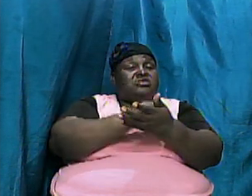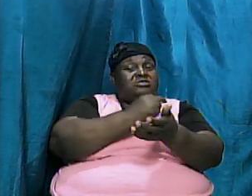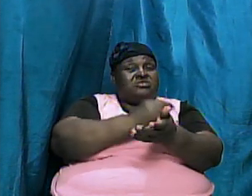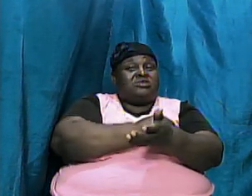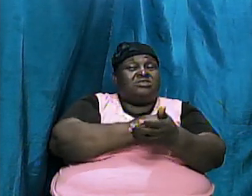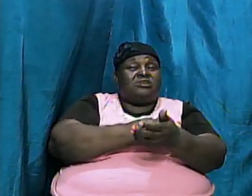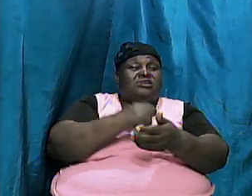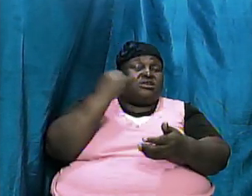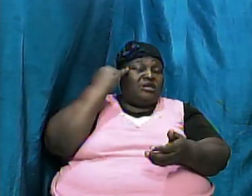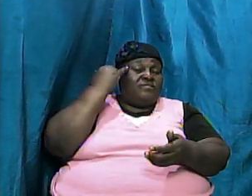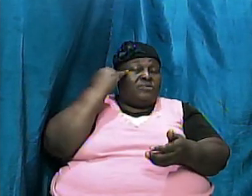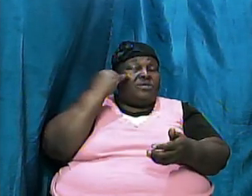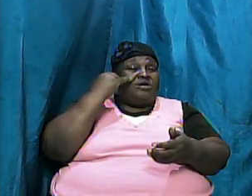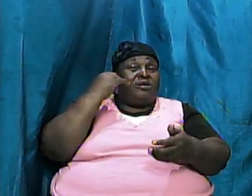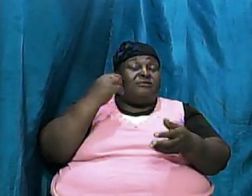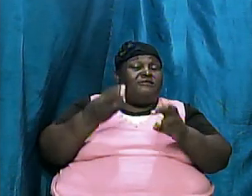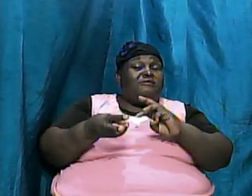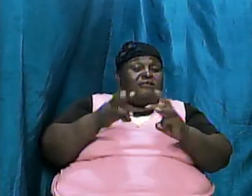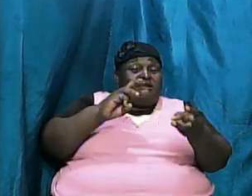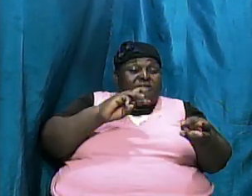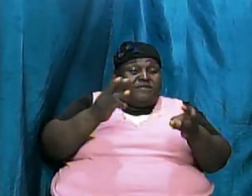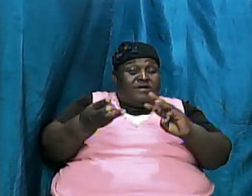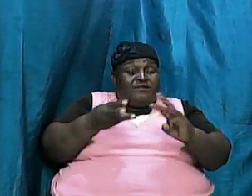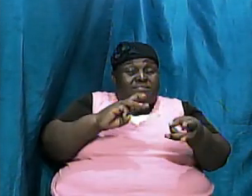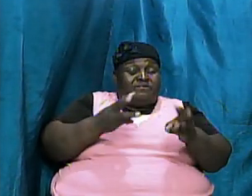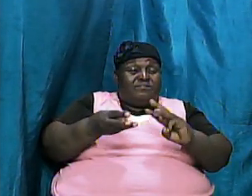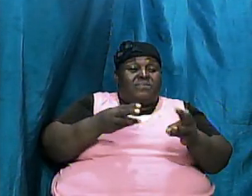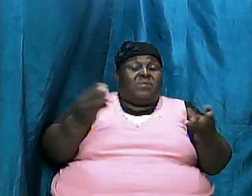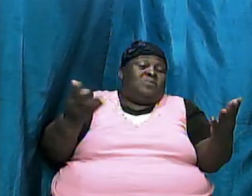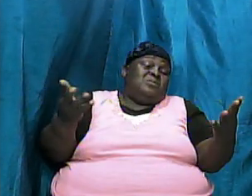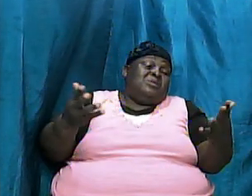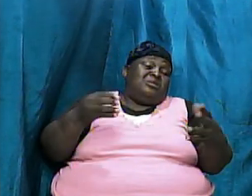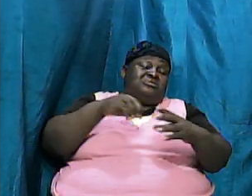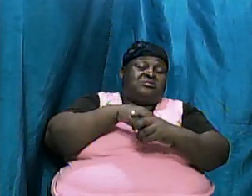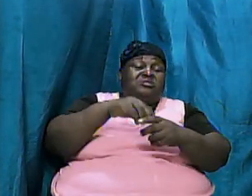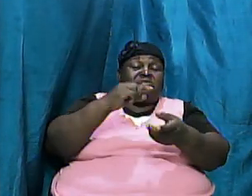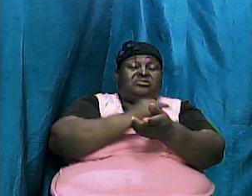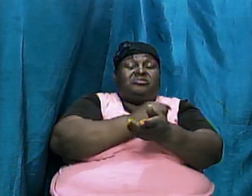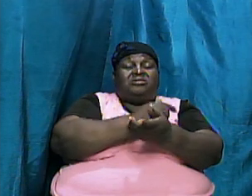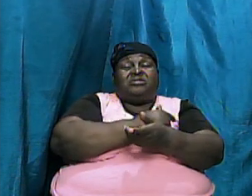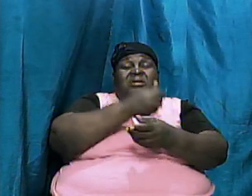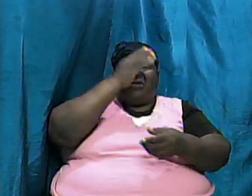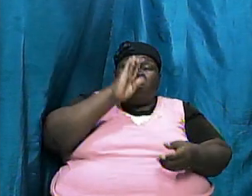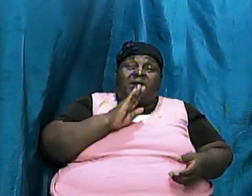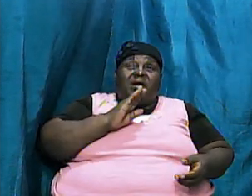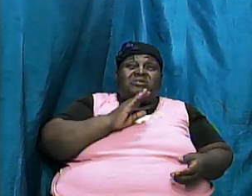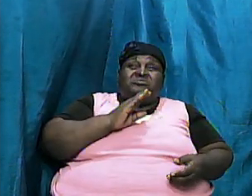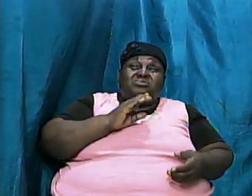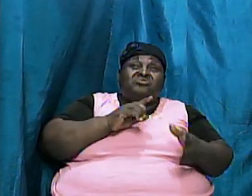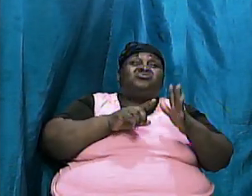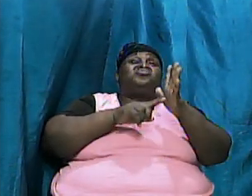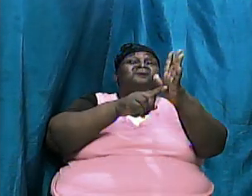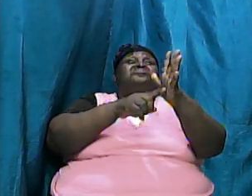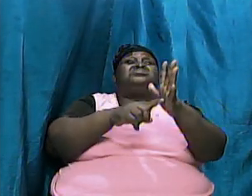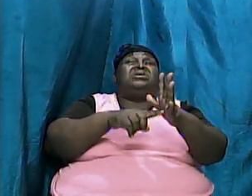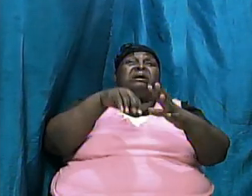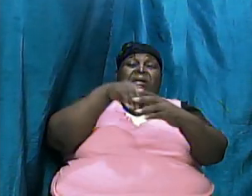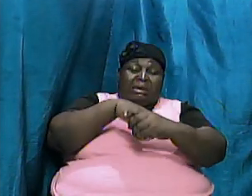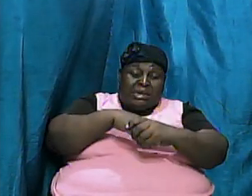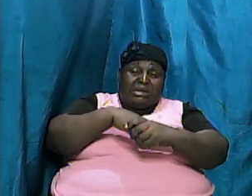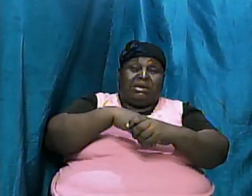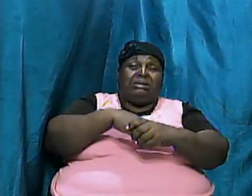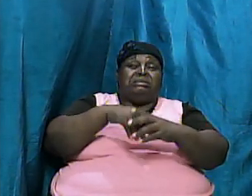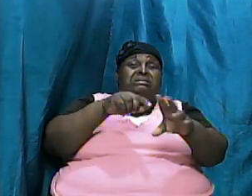what is there remember God God just turn up as we said and said in the beginning God and he just start to work all the way down the line